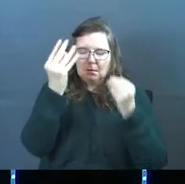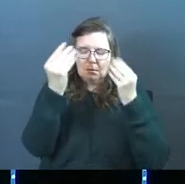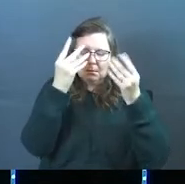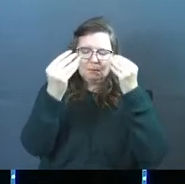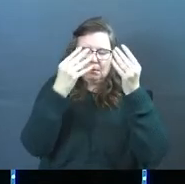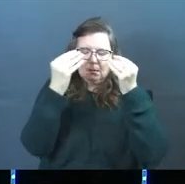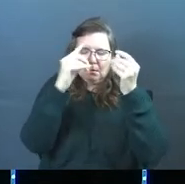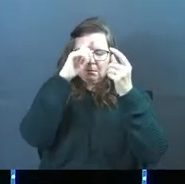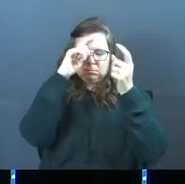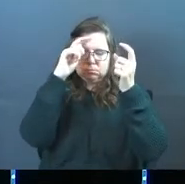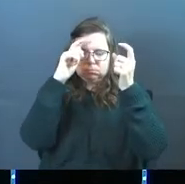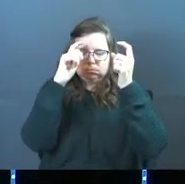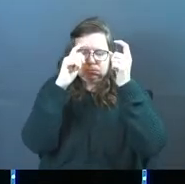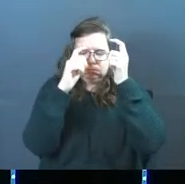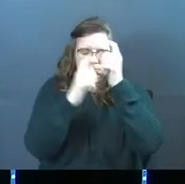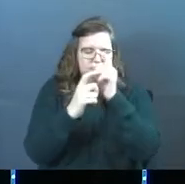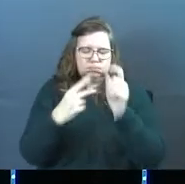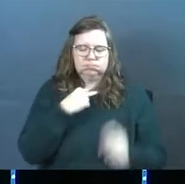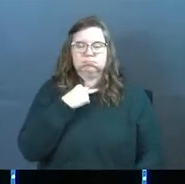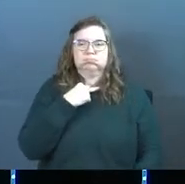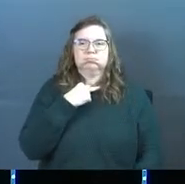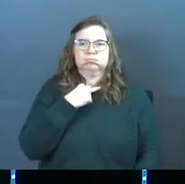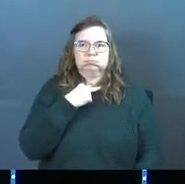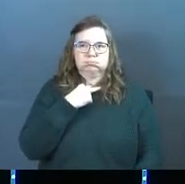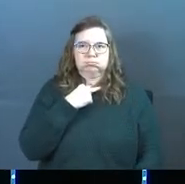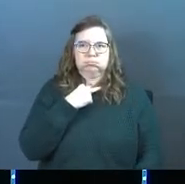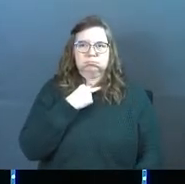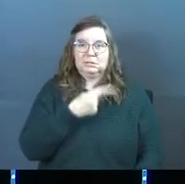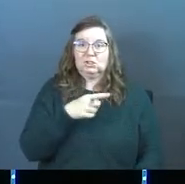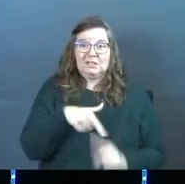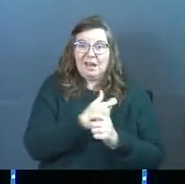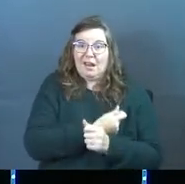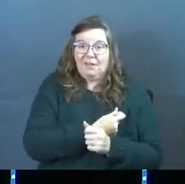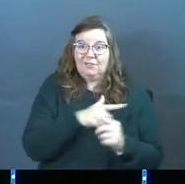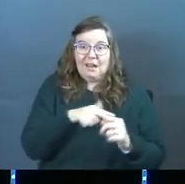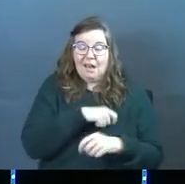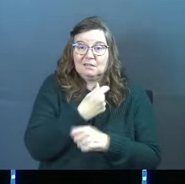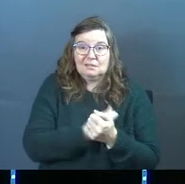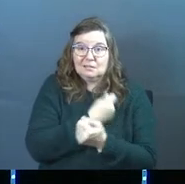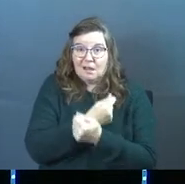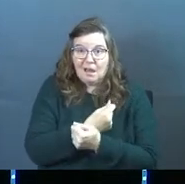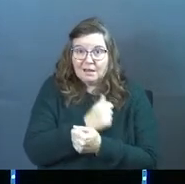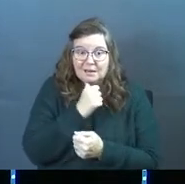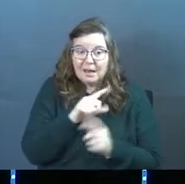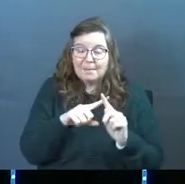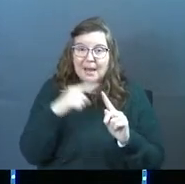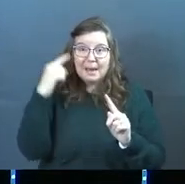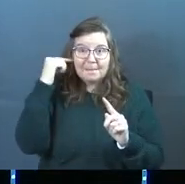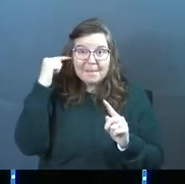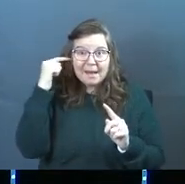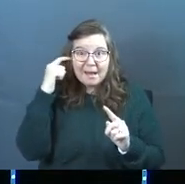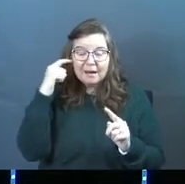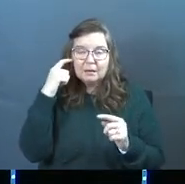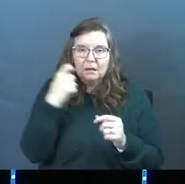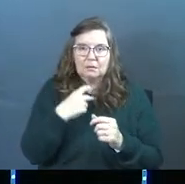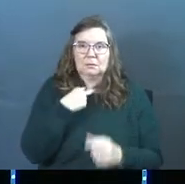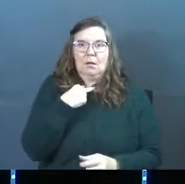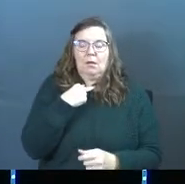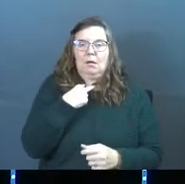lies. And they have trapped her. She's not handcuffed. She's not tied up. But she may as well be.